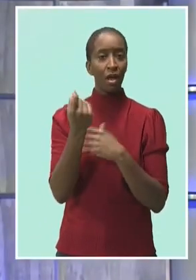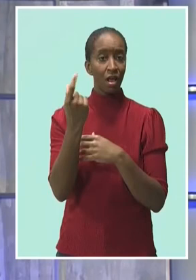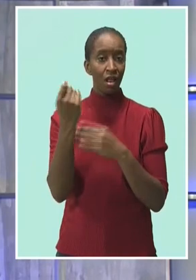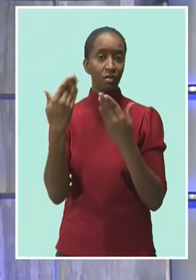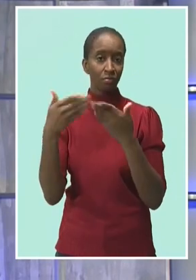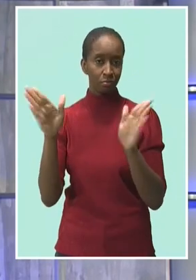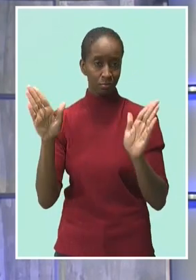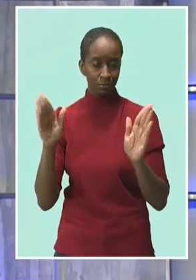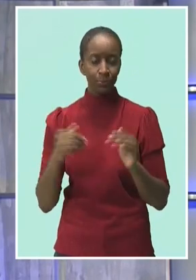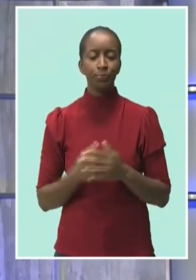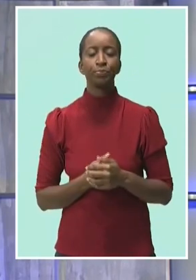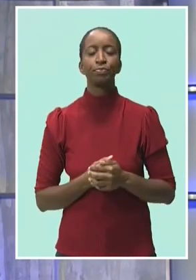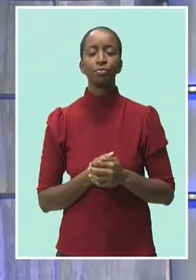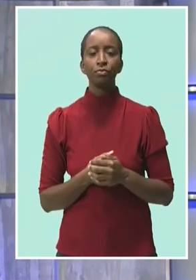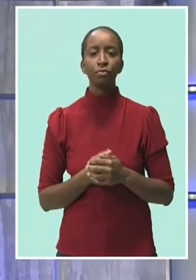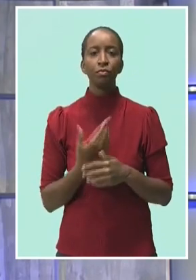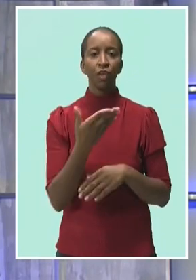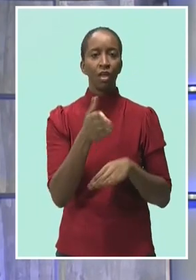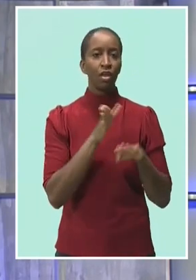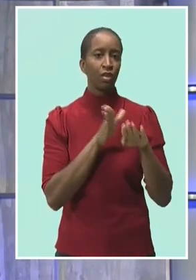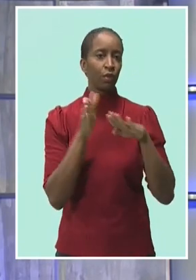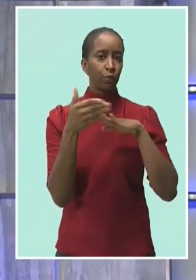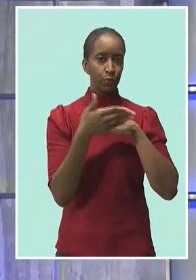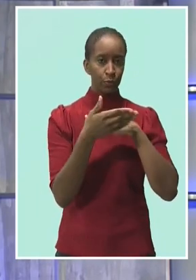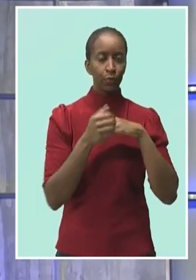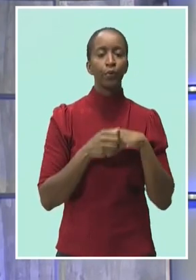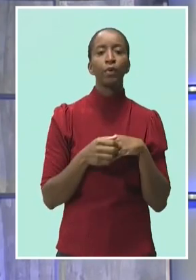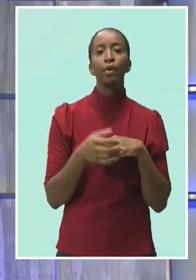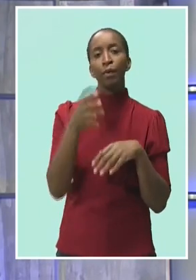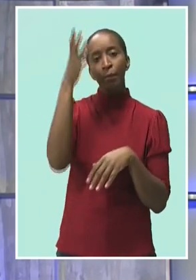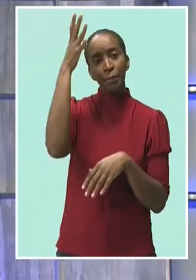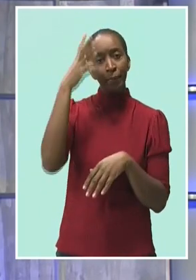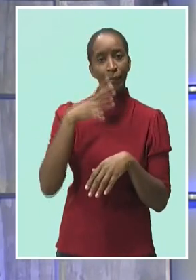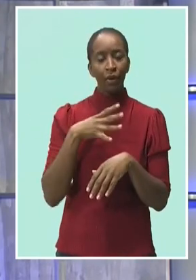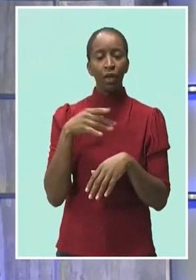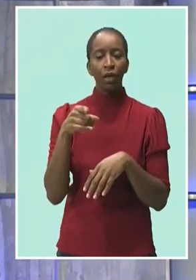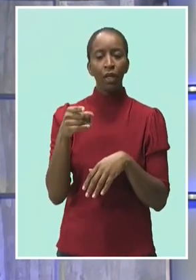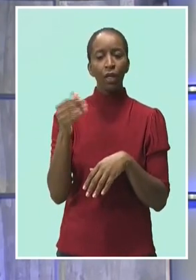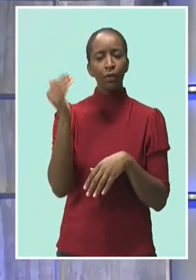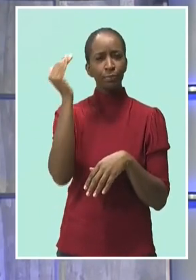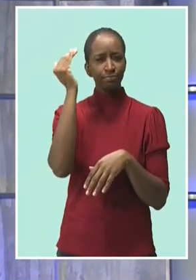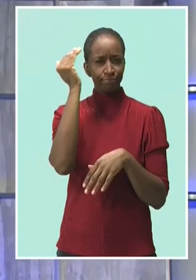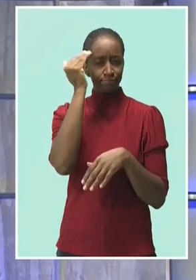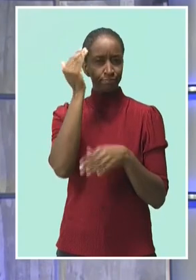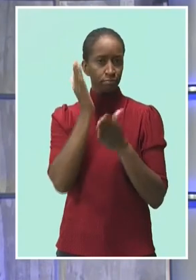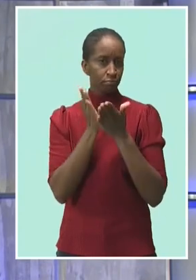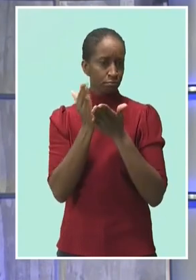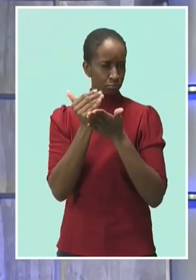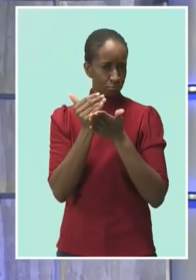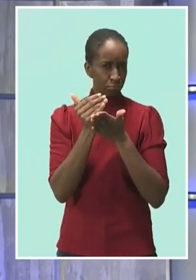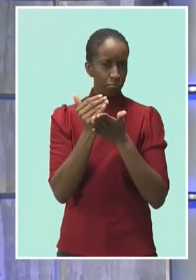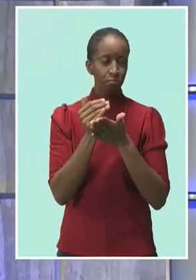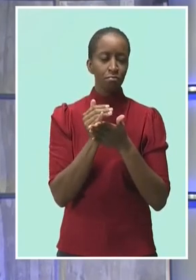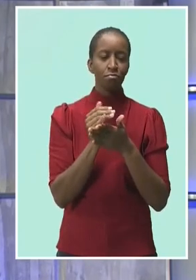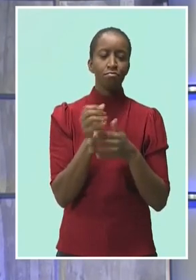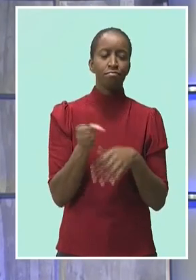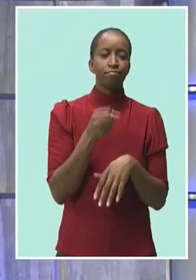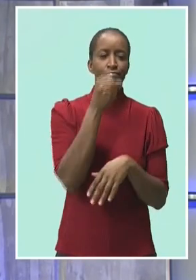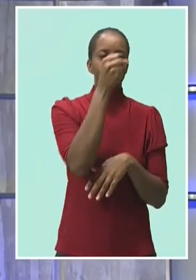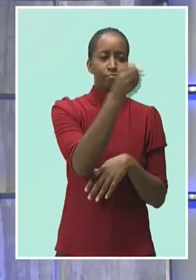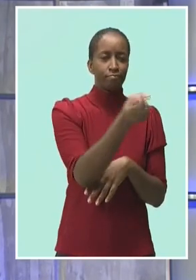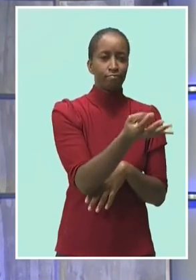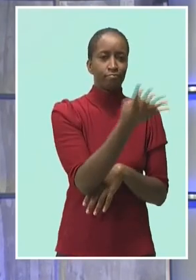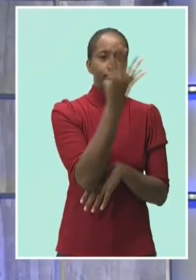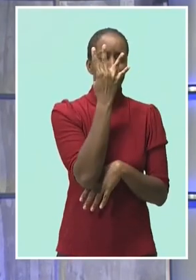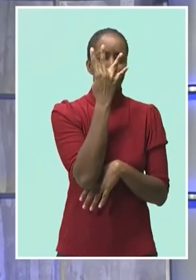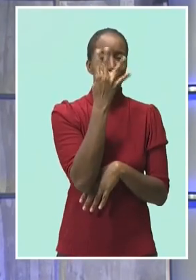In Jamaica now, criminal charges against George Williams, a mentally ill man who spent 50 years in prison